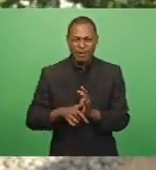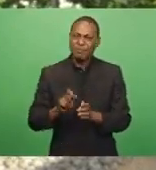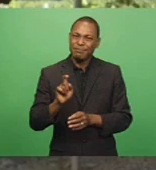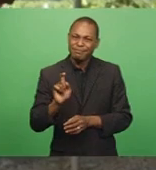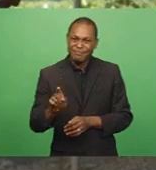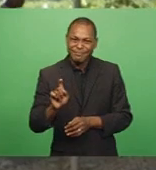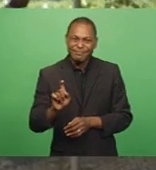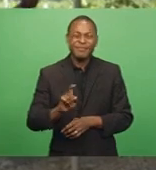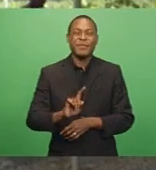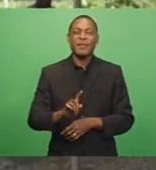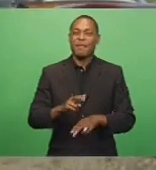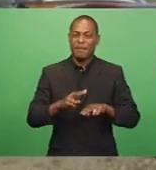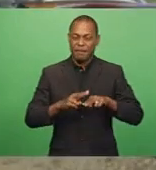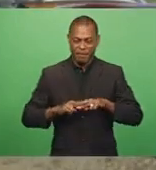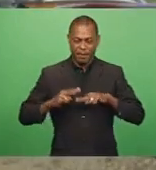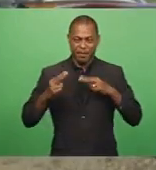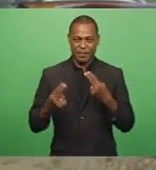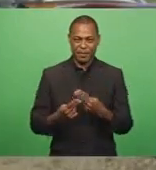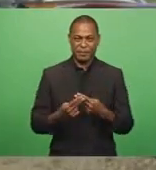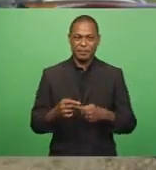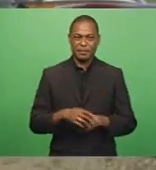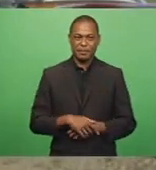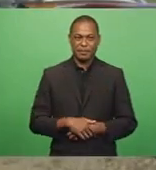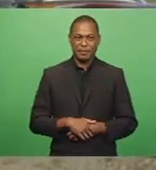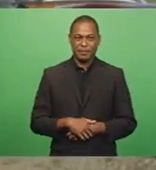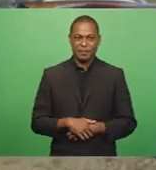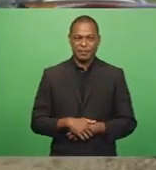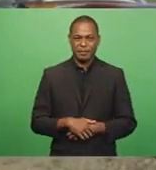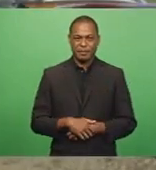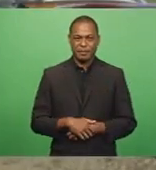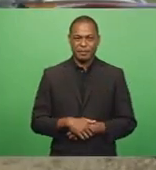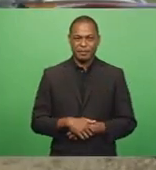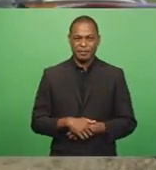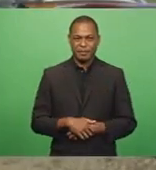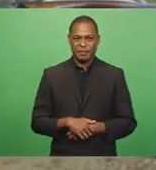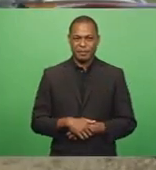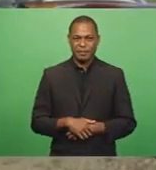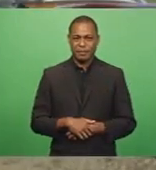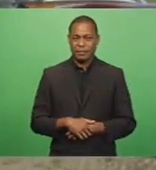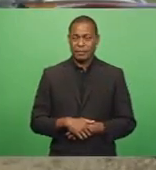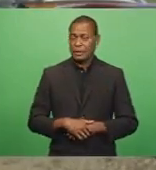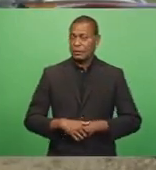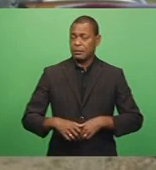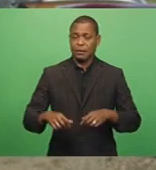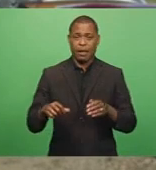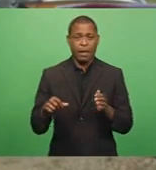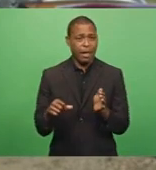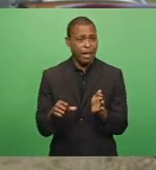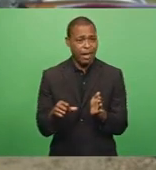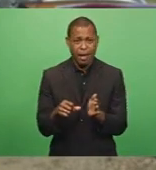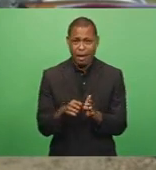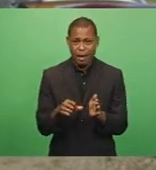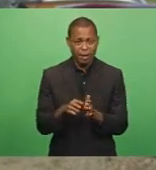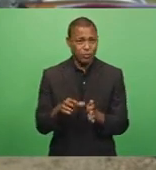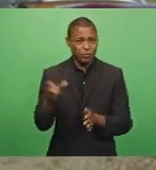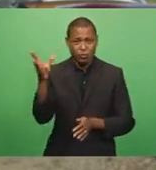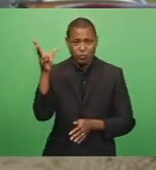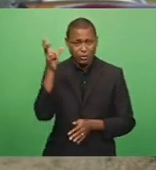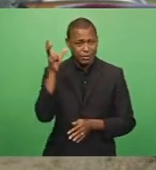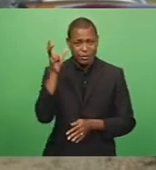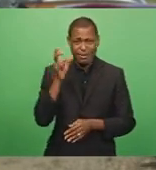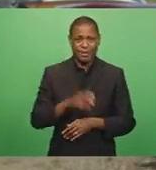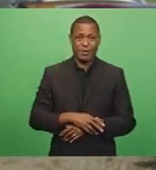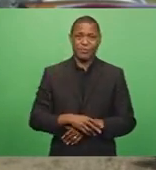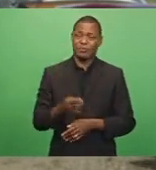came down to visit them. What can I express? It was hard for us to hear that he's normal. The time